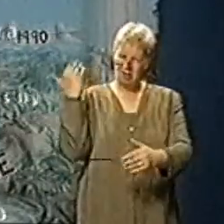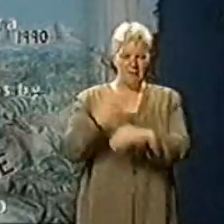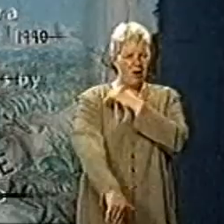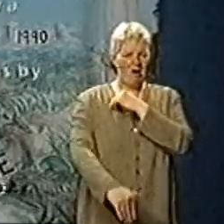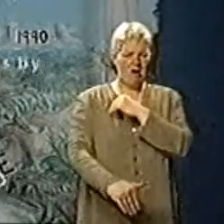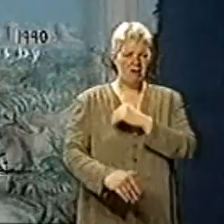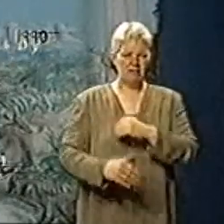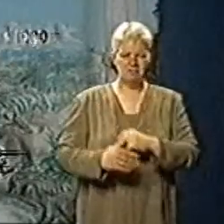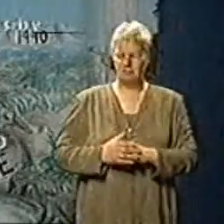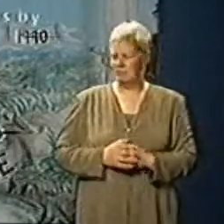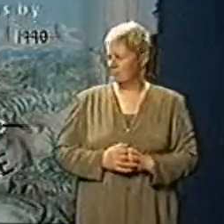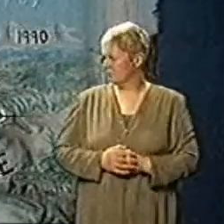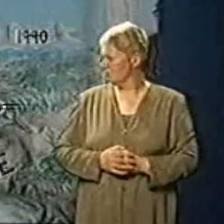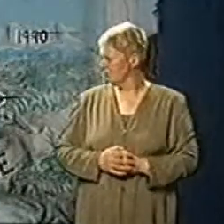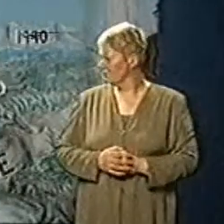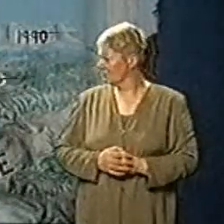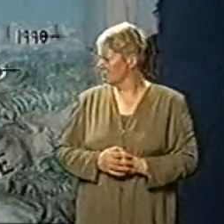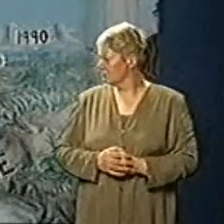Never! Never! Never!